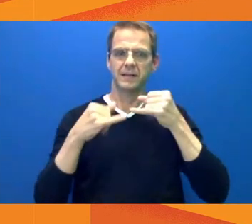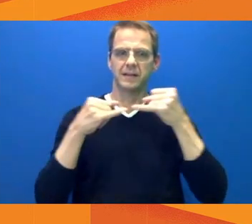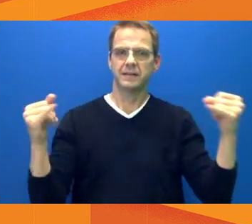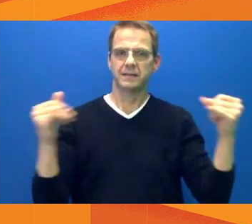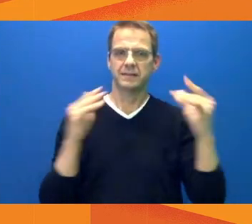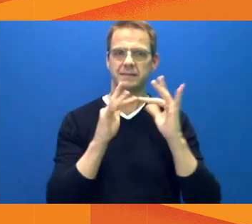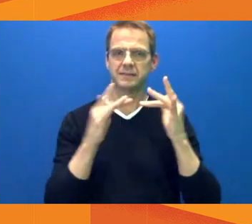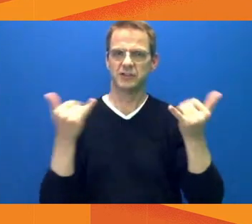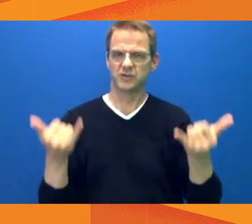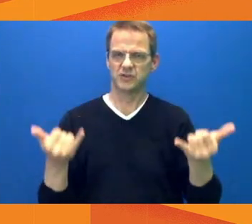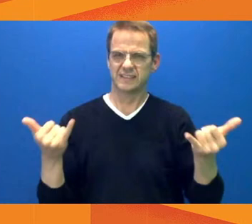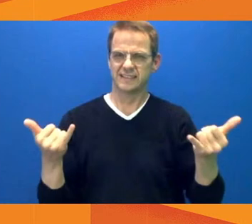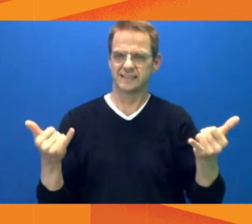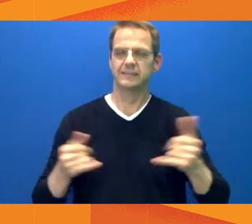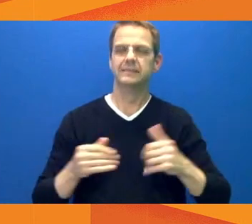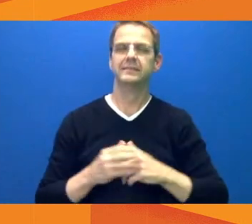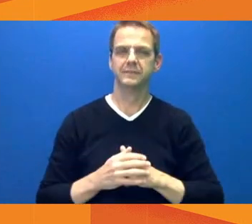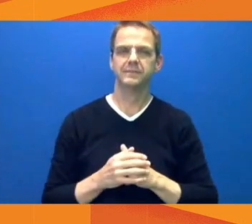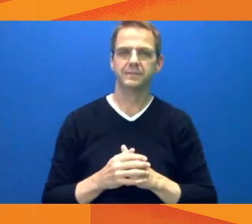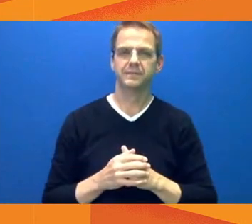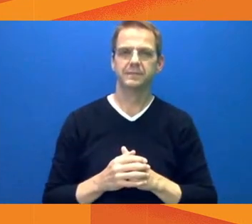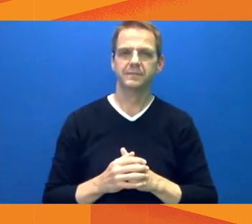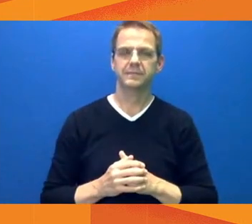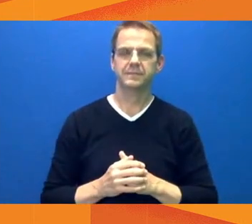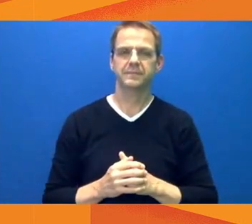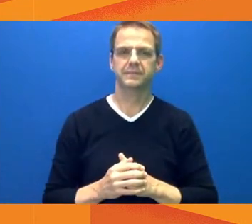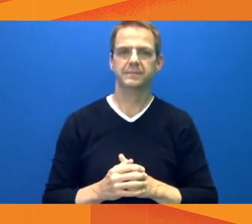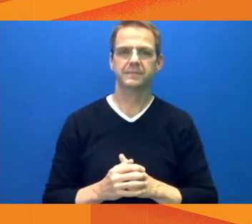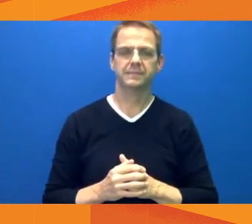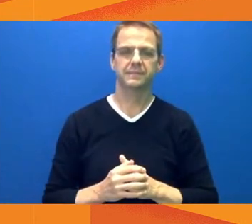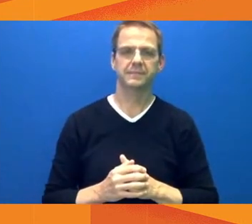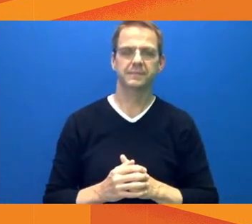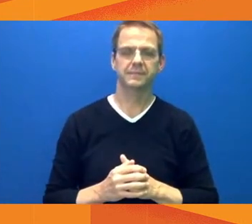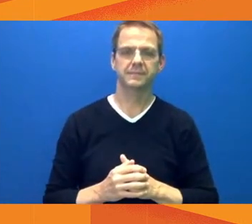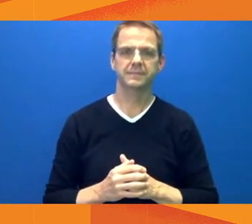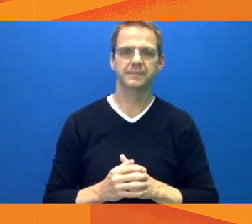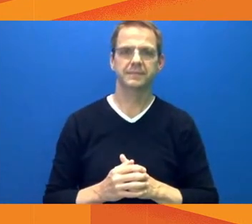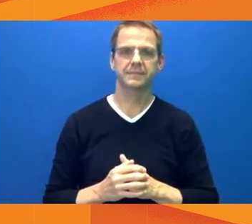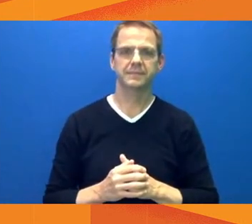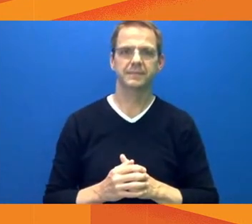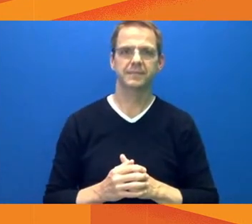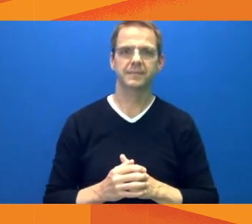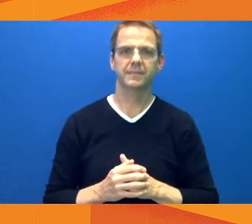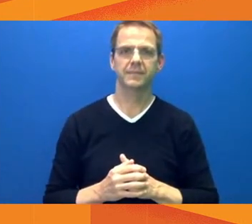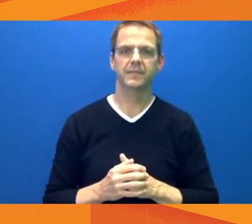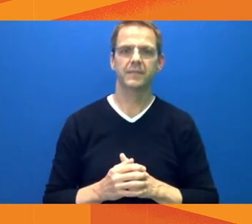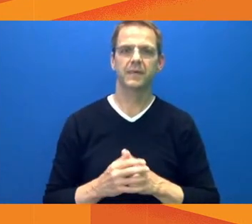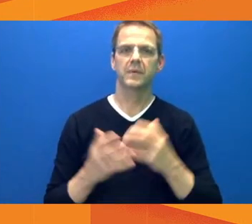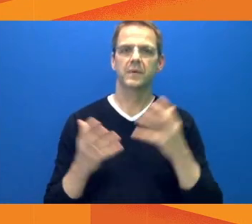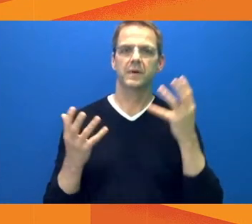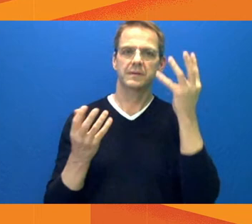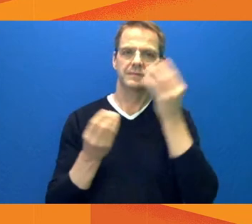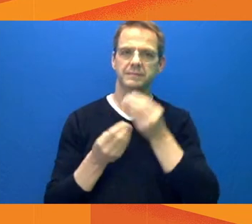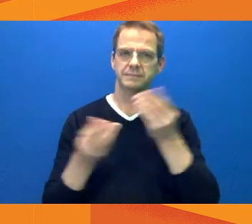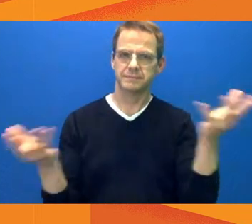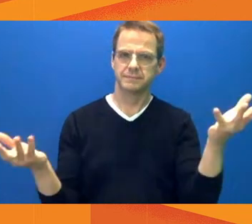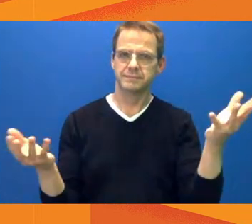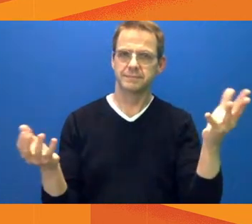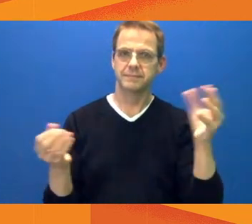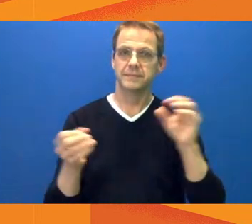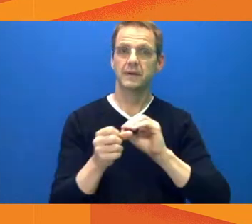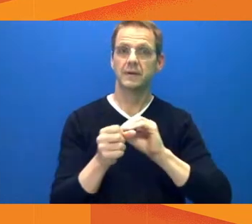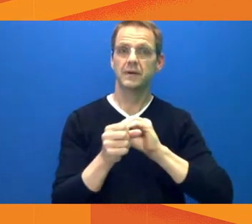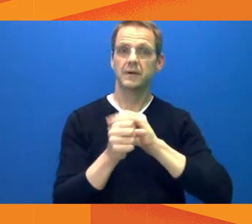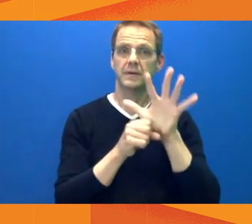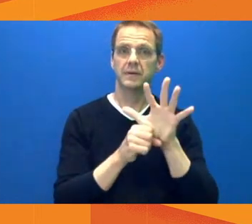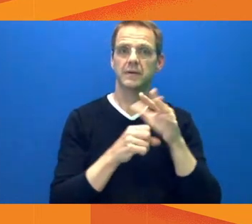their cameras are off and their microphones are muted. Due to the increasing risk of COVID-19, this availability and live stream is completely